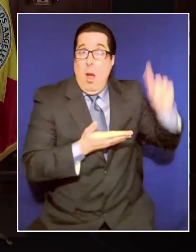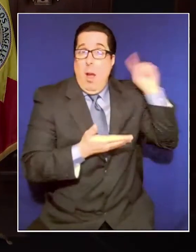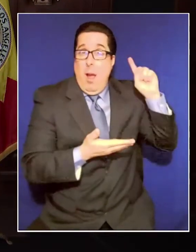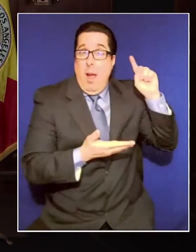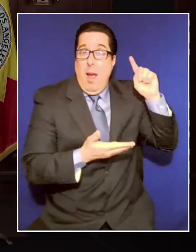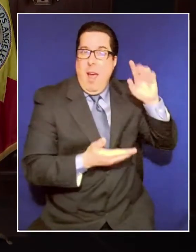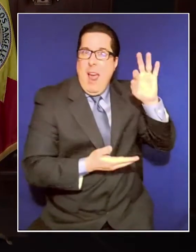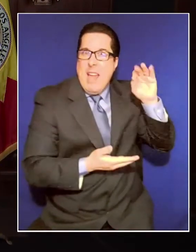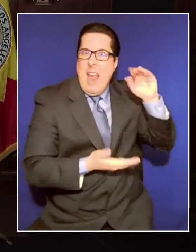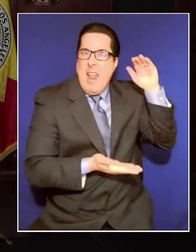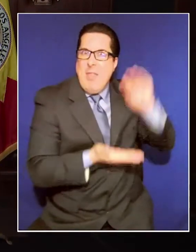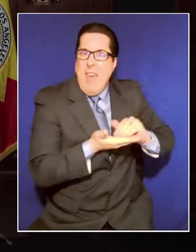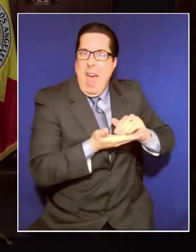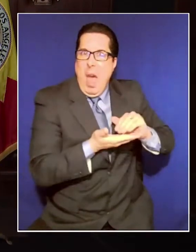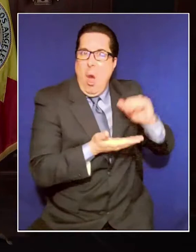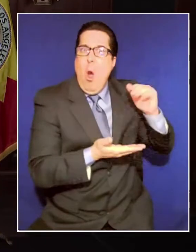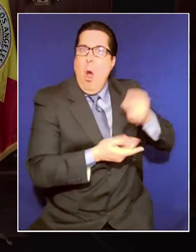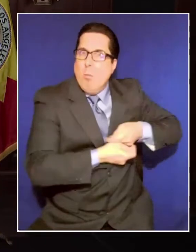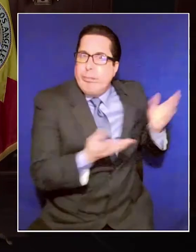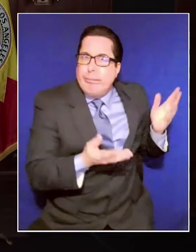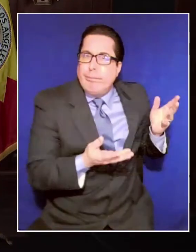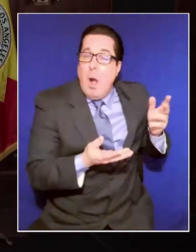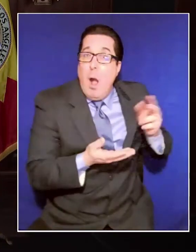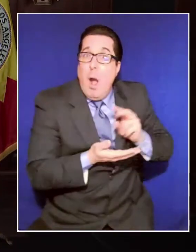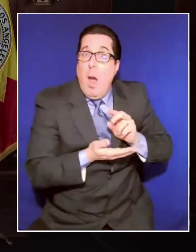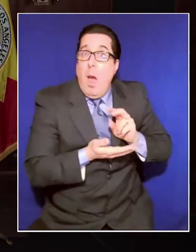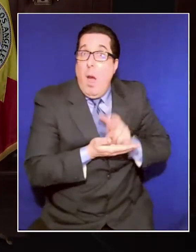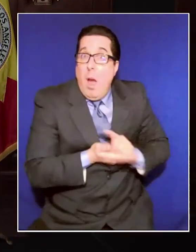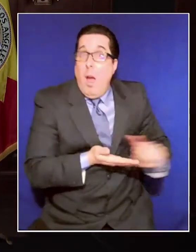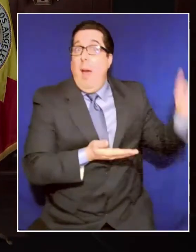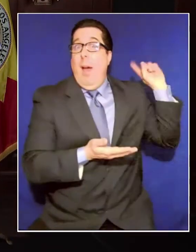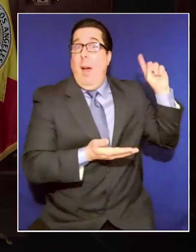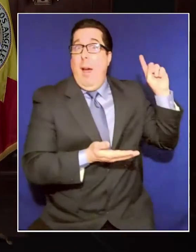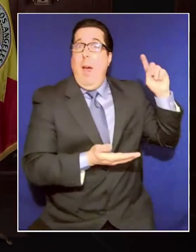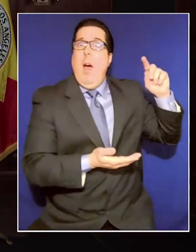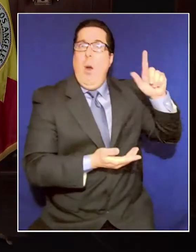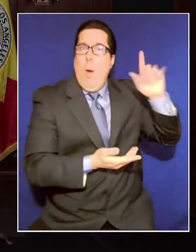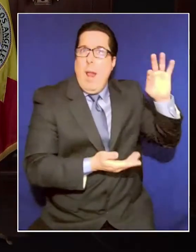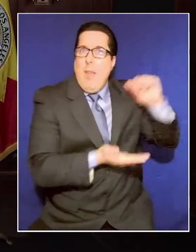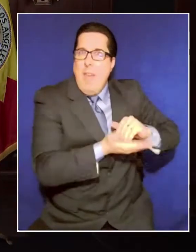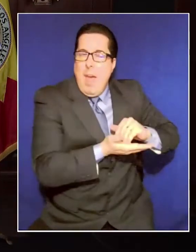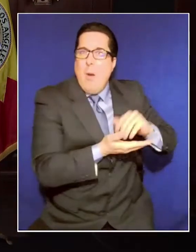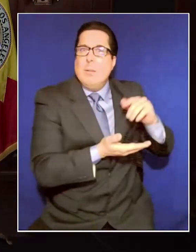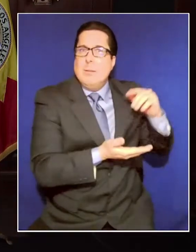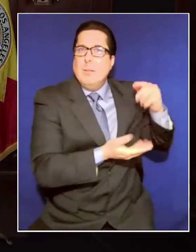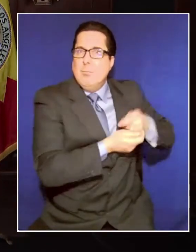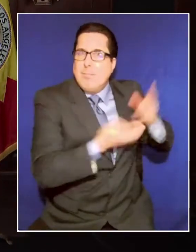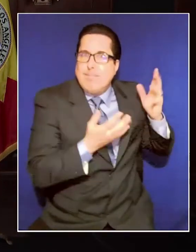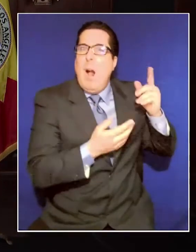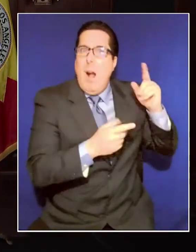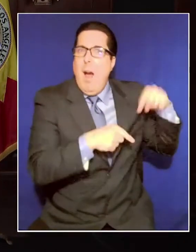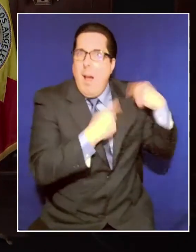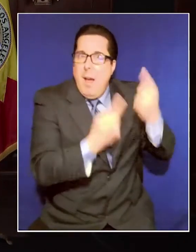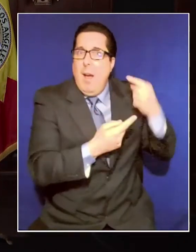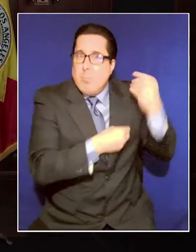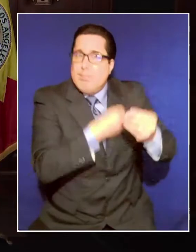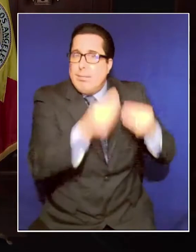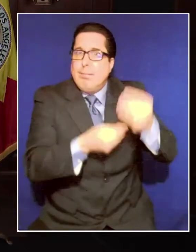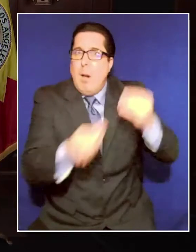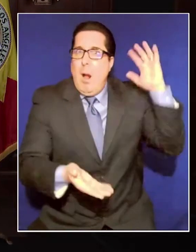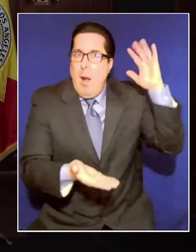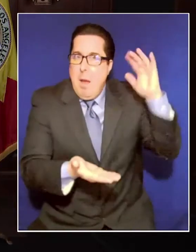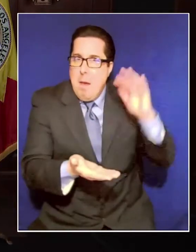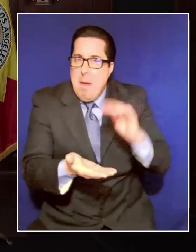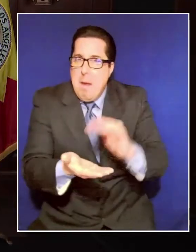,000 from the week before that. As I said, 16,000 doses is what we burn through on an average day. And now we've